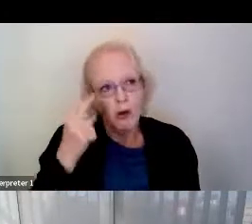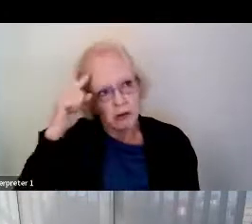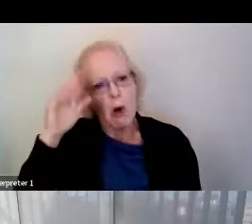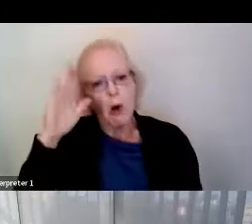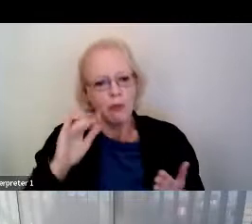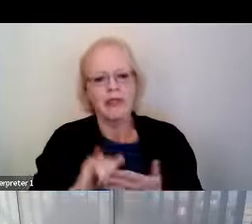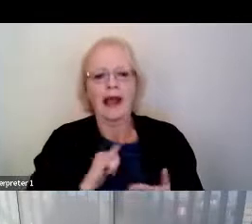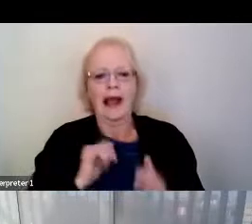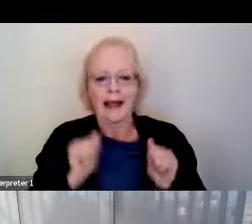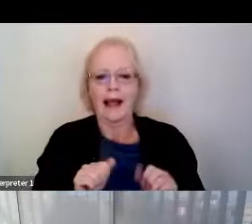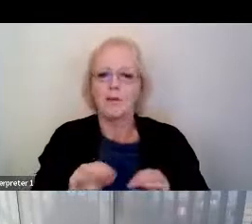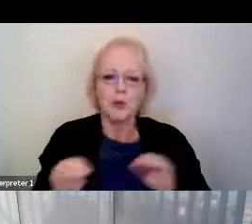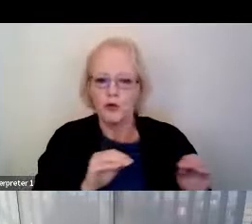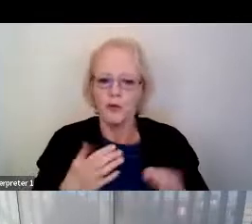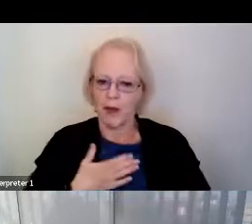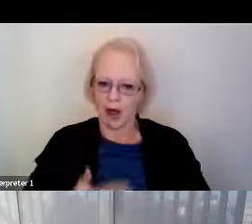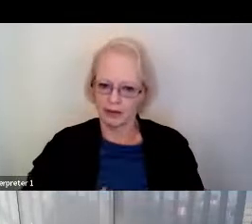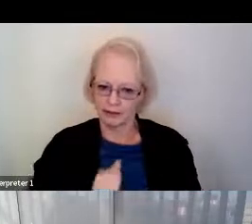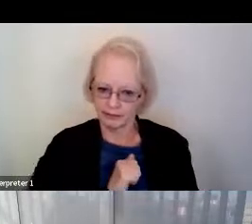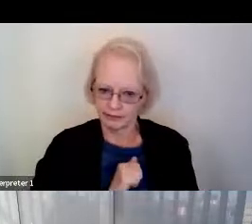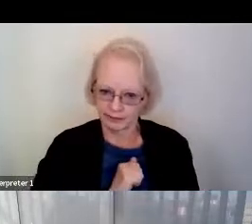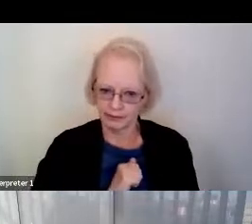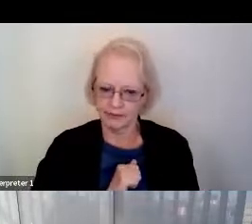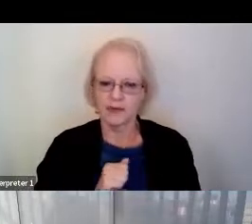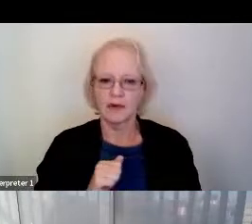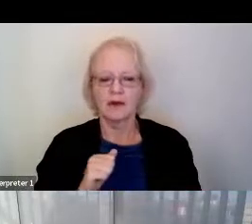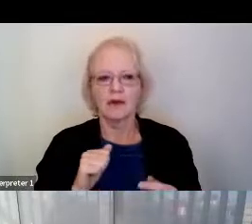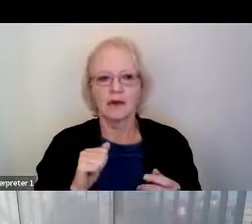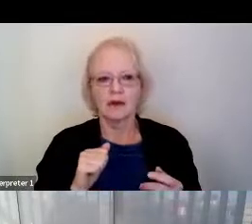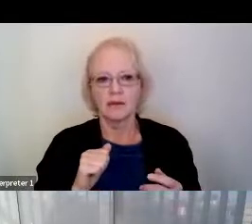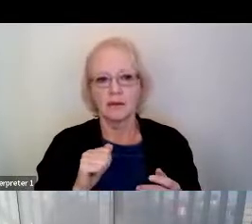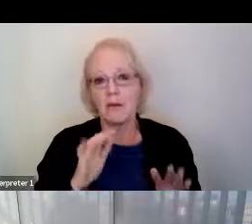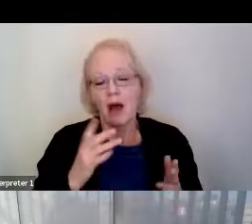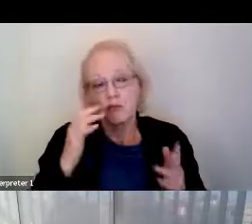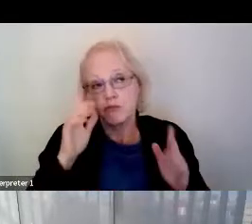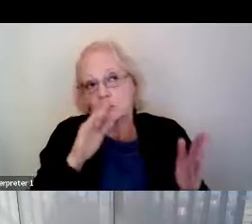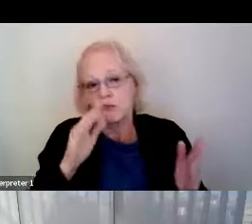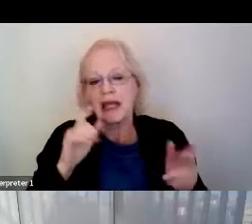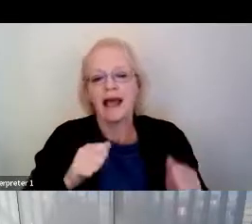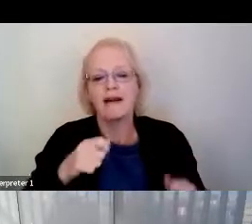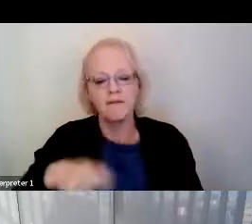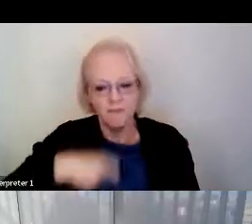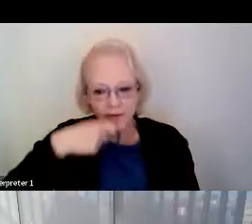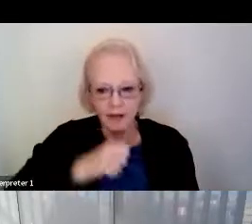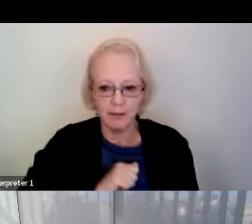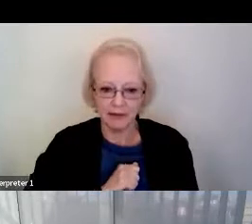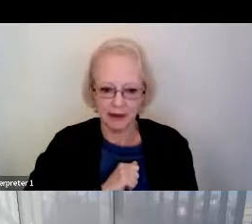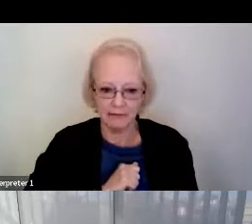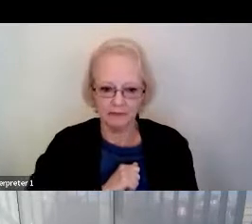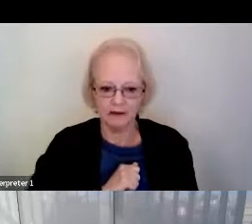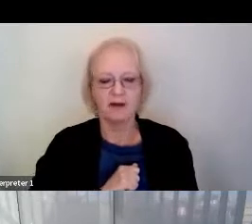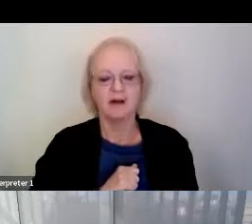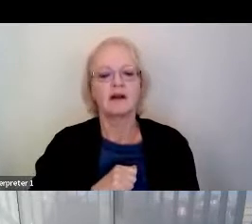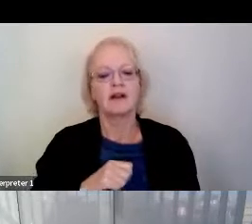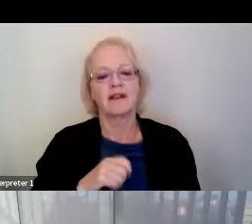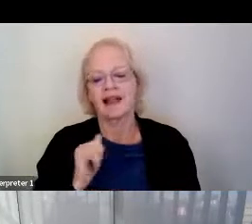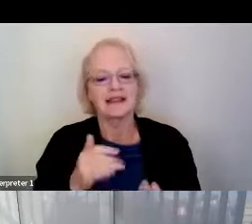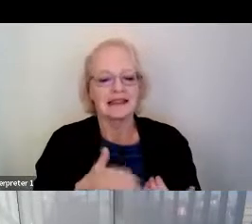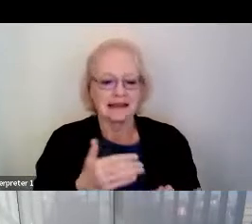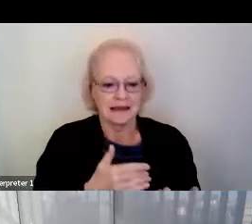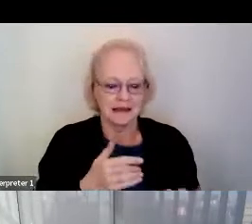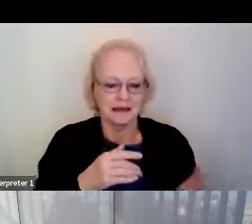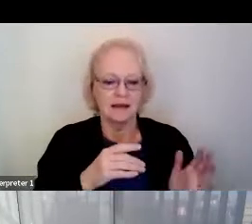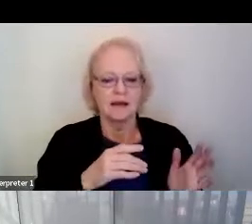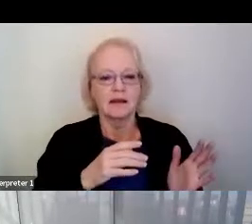movement to be able to, in some way, at least feed myself. Everything else would get much easier. Communicating will be a piece of cake.